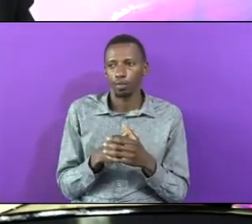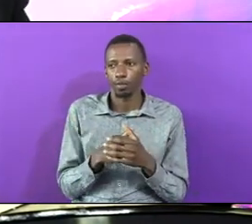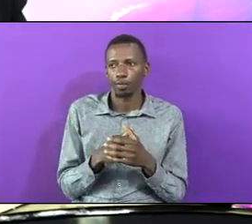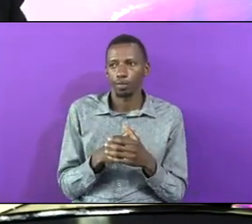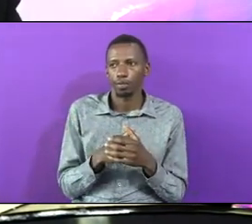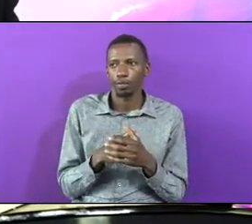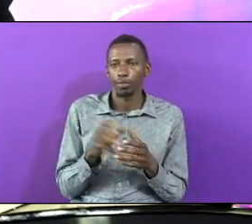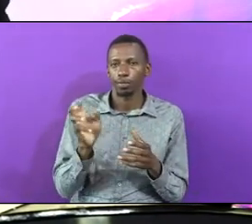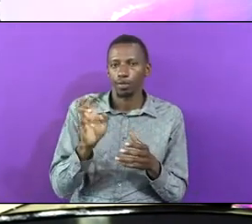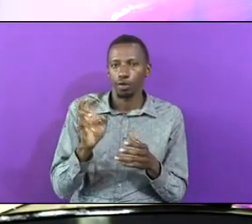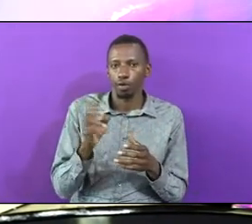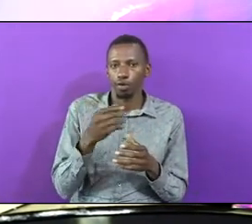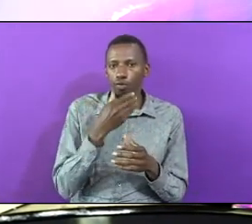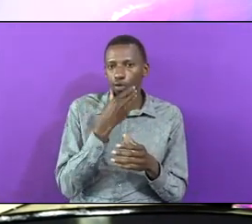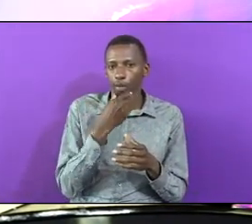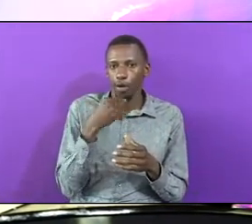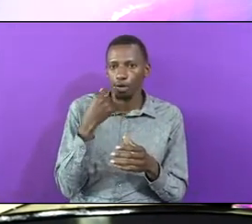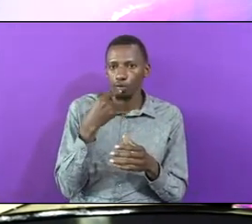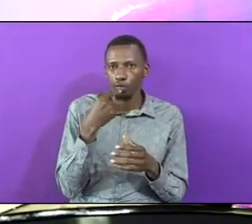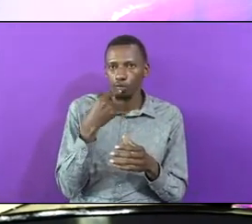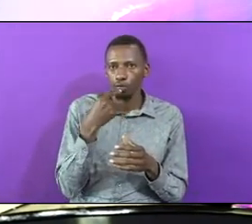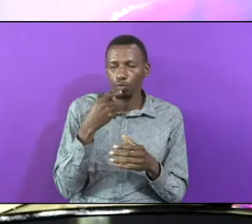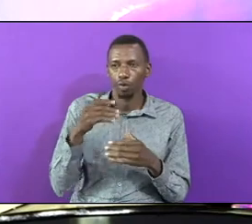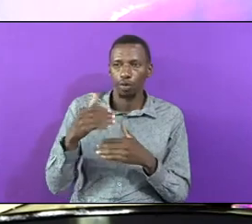Look For A Man That Is Next To You